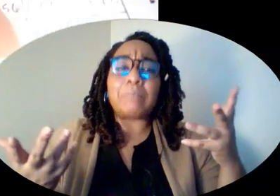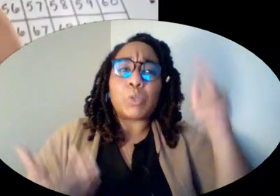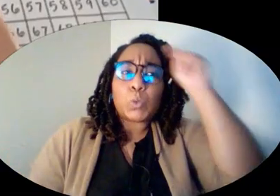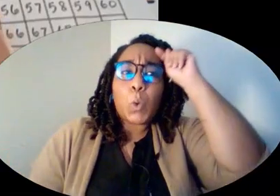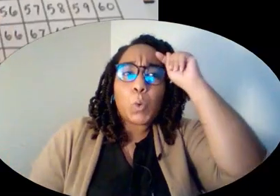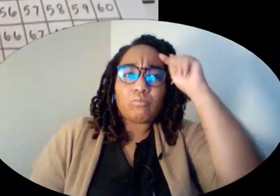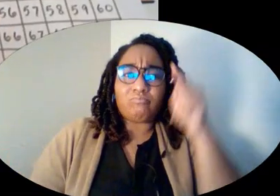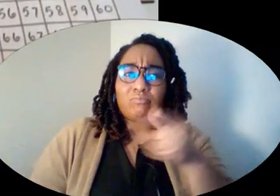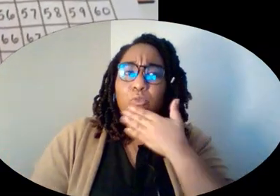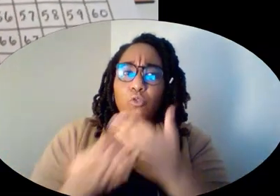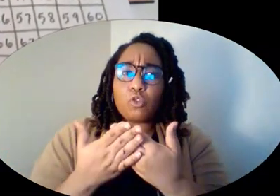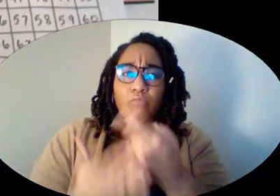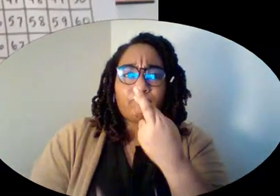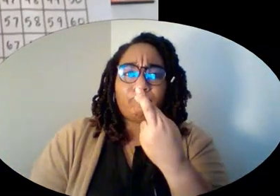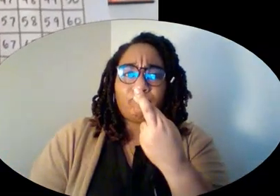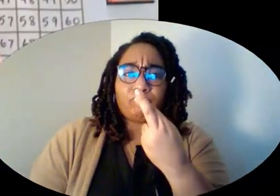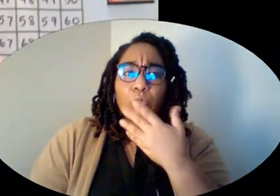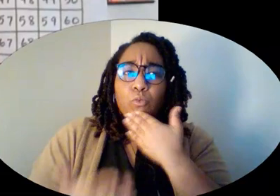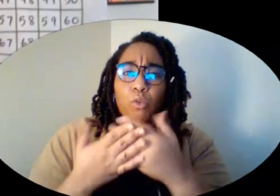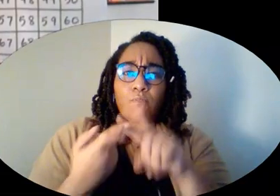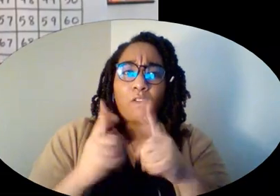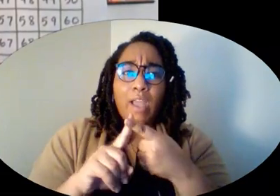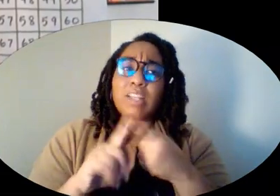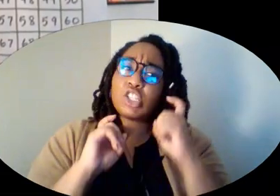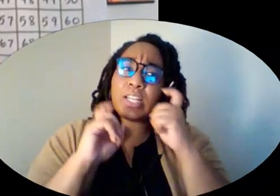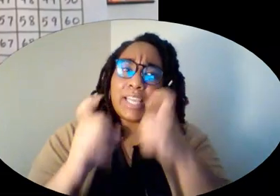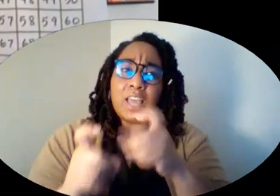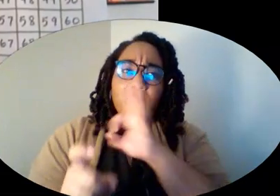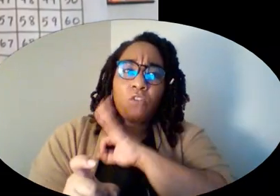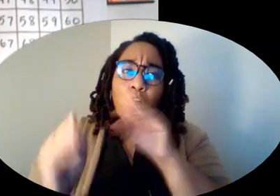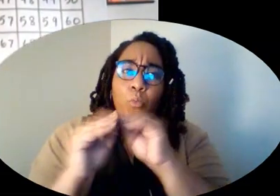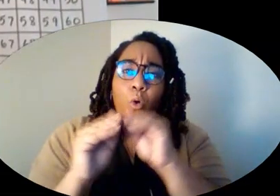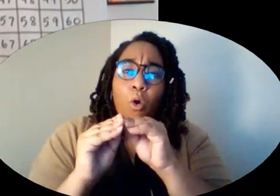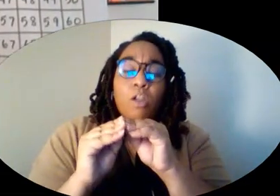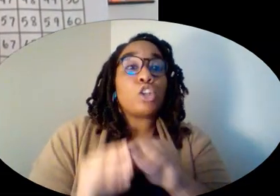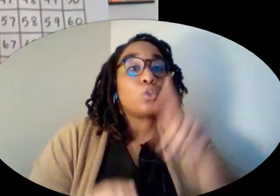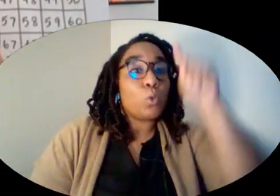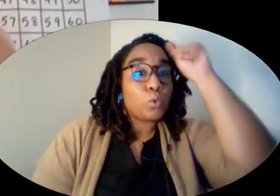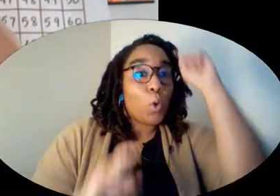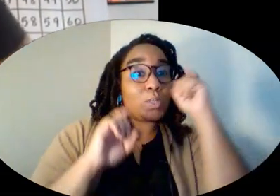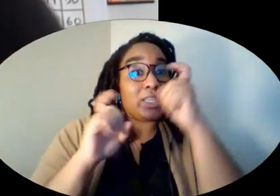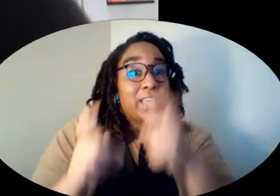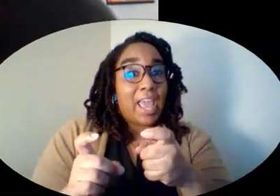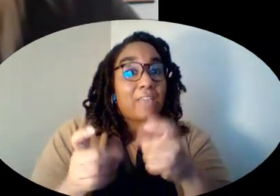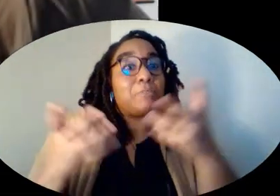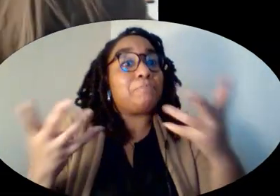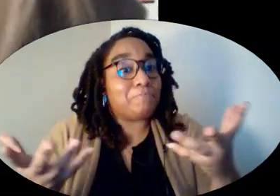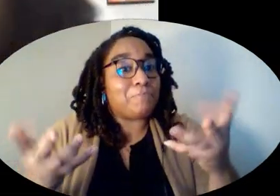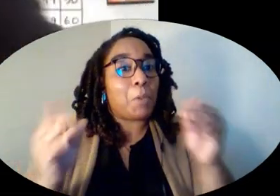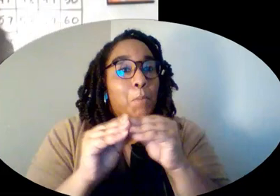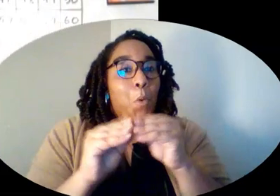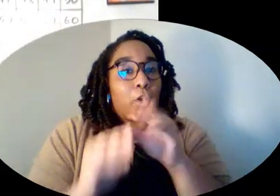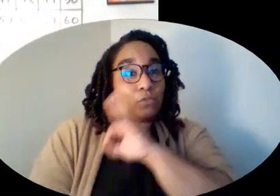a good friend. You know, he says, I'm going to give you some more. So toad gave him more. Now,